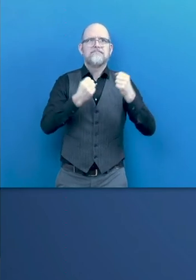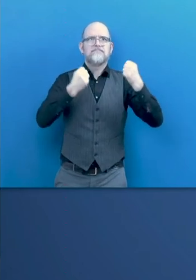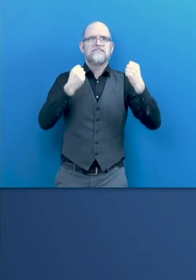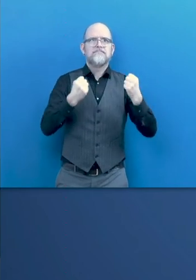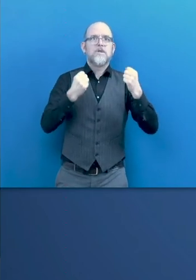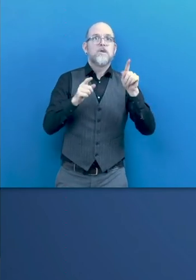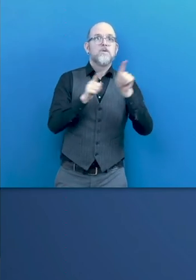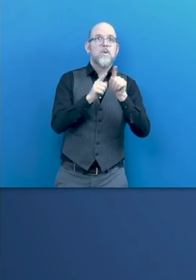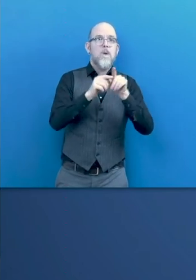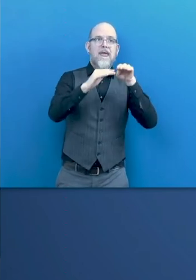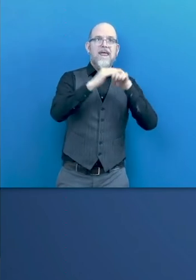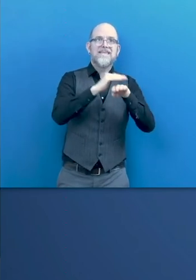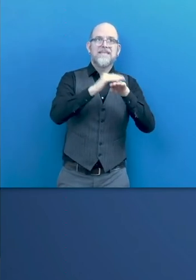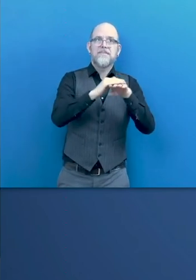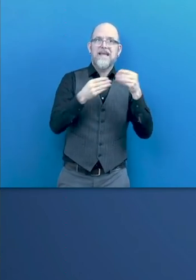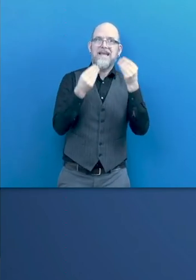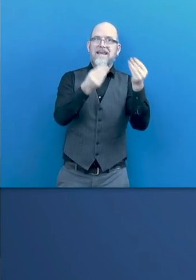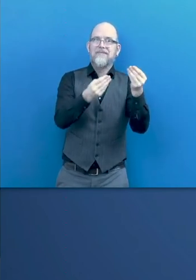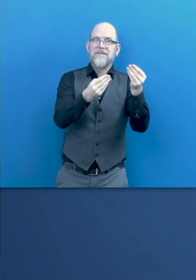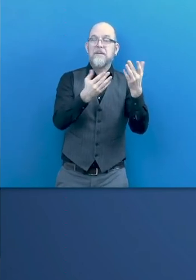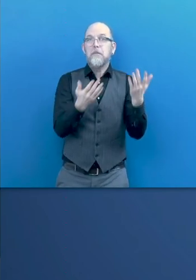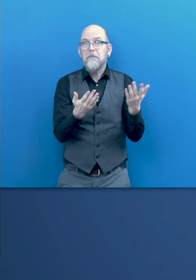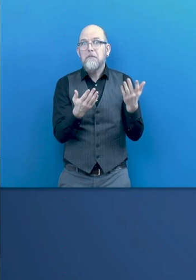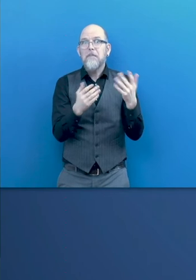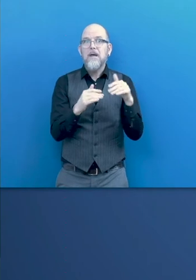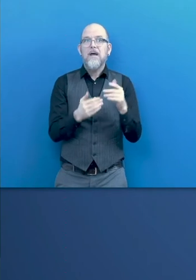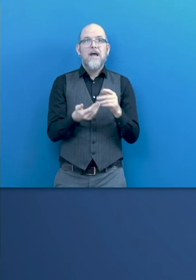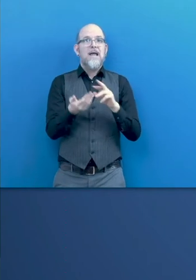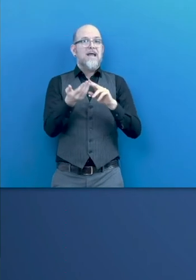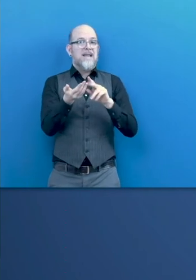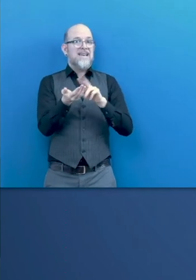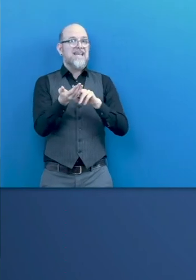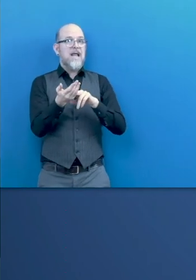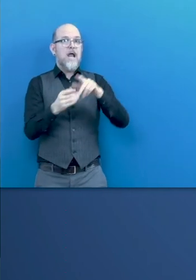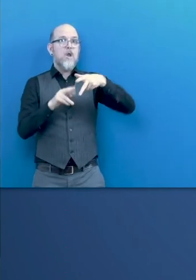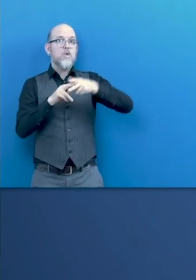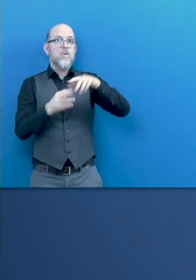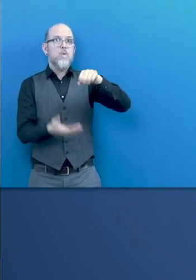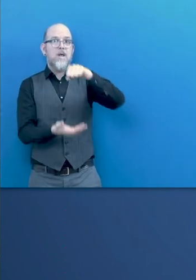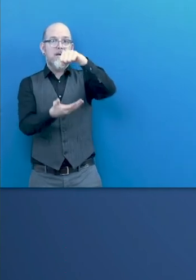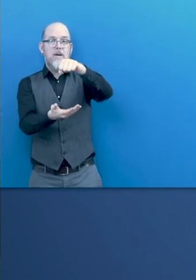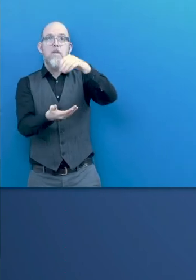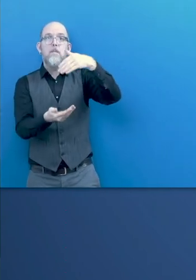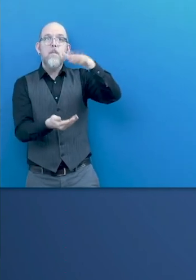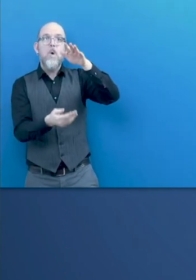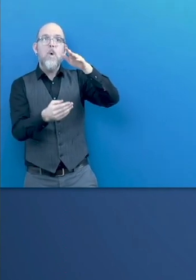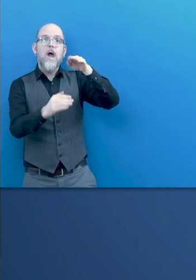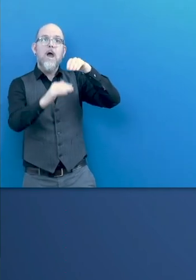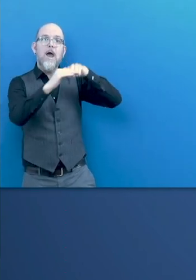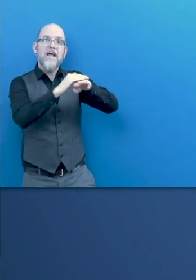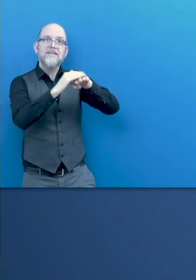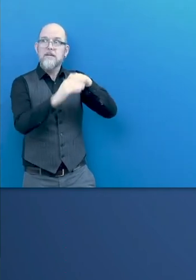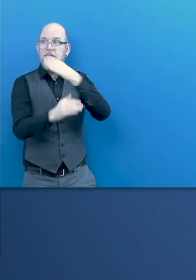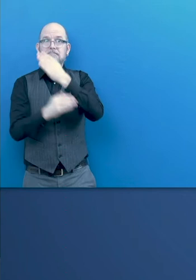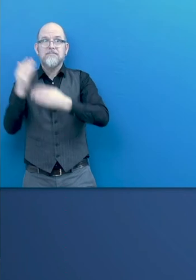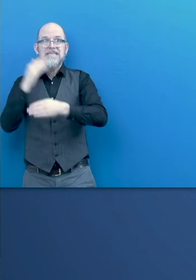digital tools are not inclusive and accessible, as you know, people with disabilities will find barriers at every step of the employee